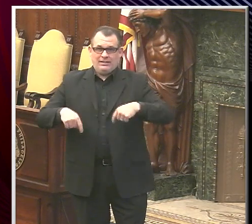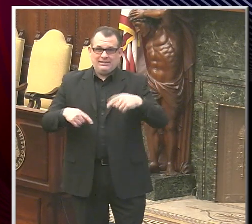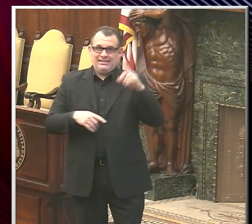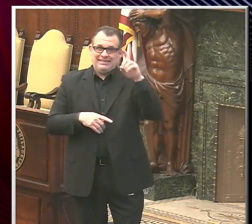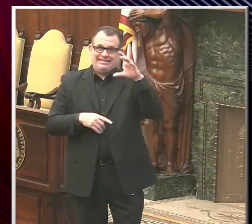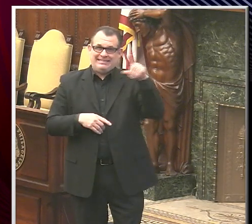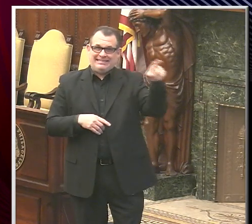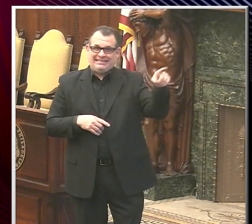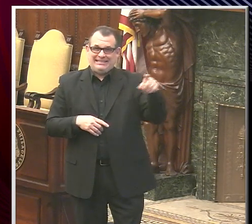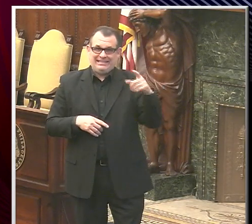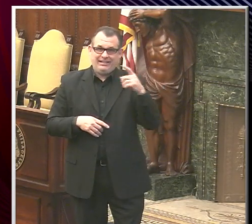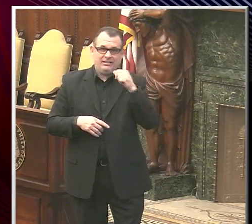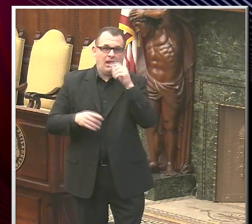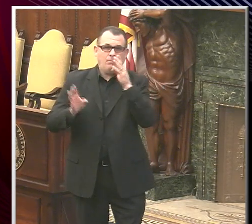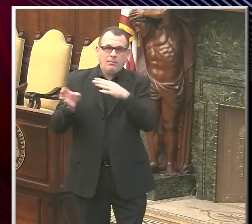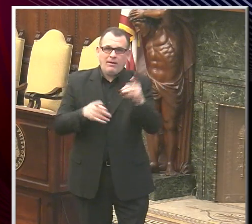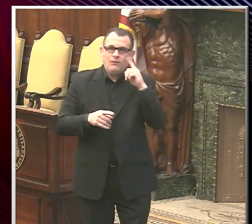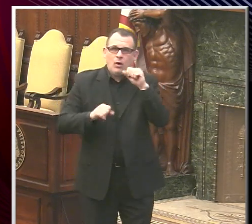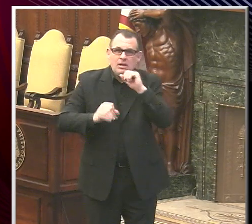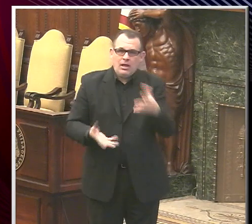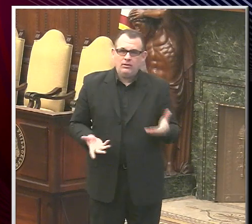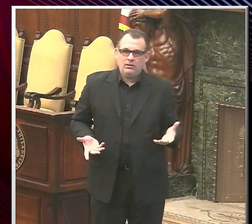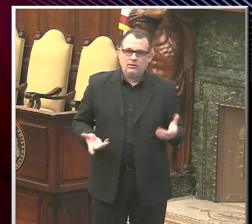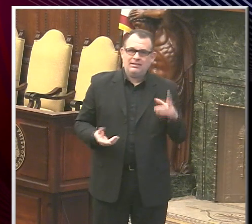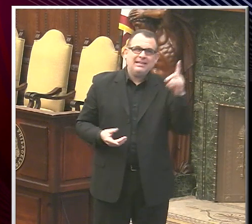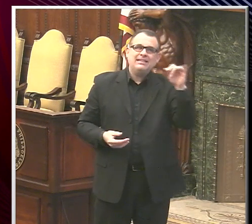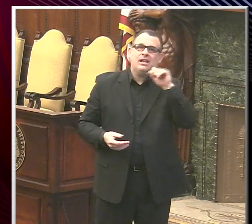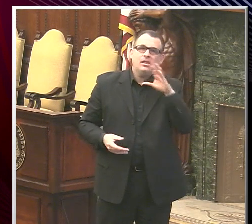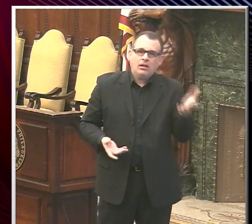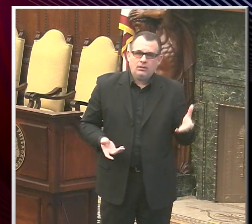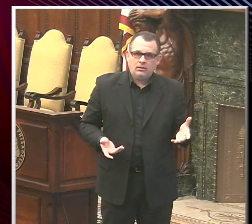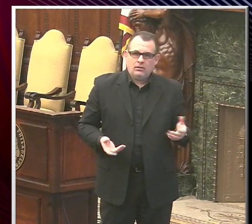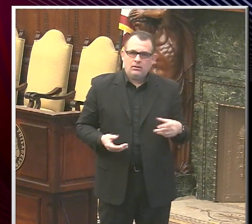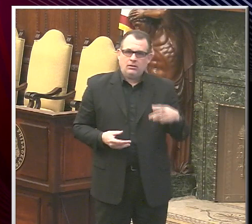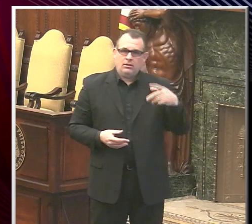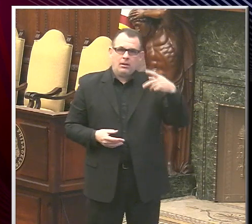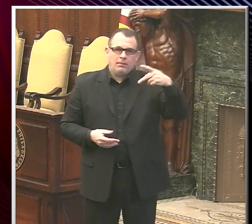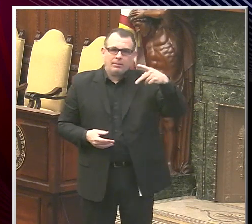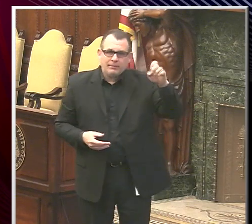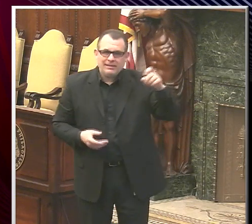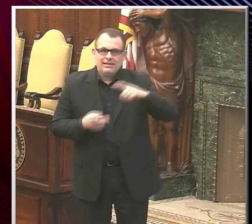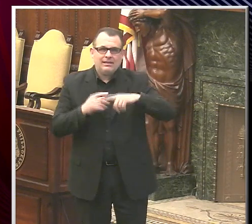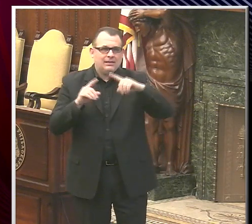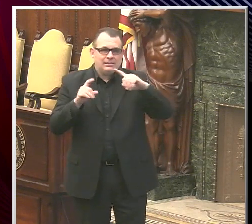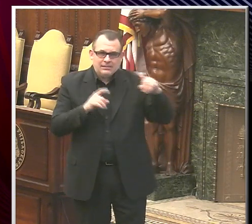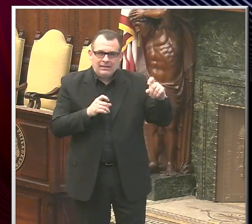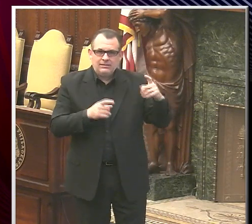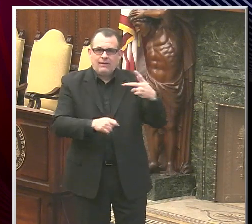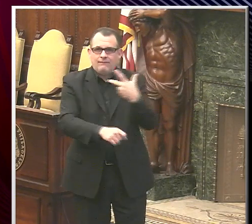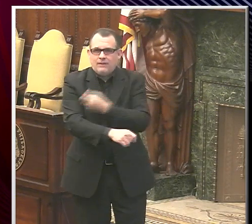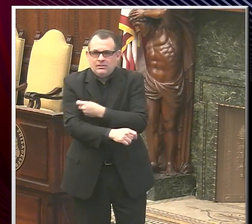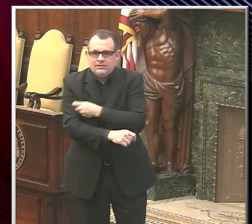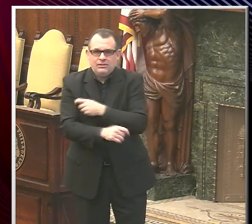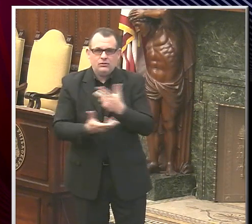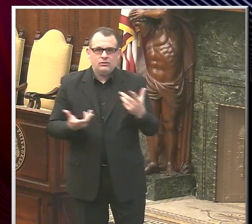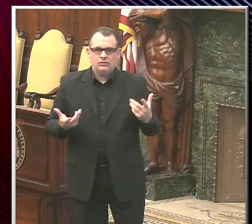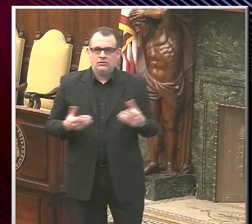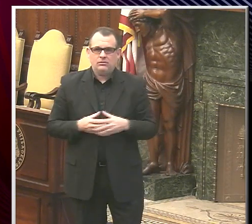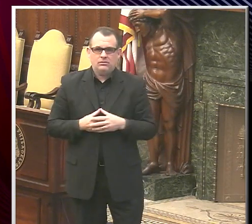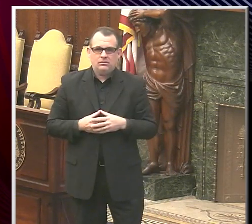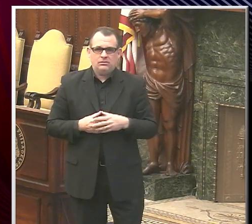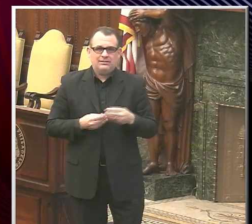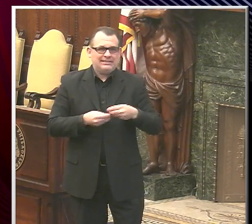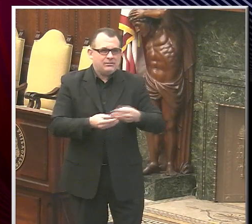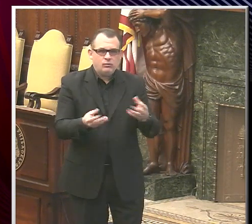was not prepared for anything. So I guess I said before, from PPE to testing, to vaccine availability, to distribution